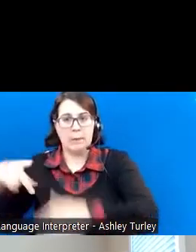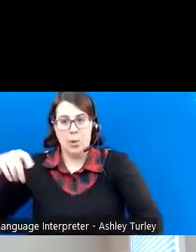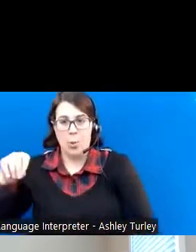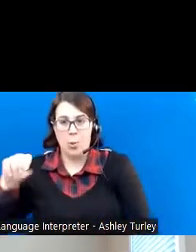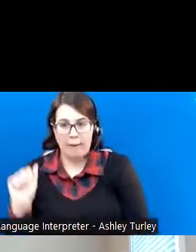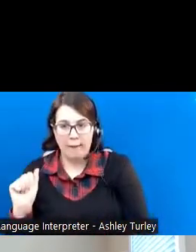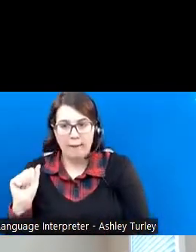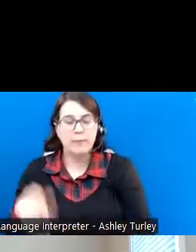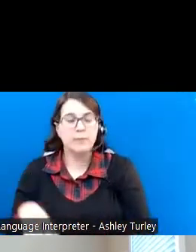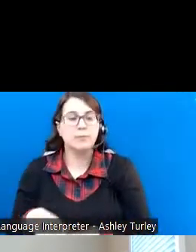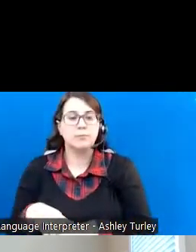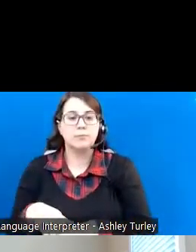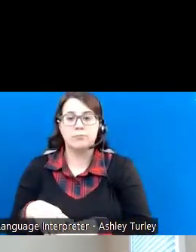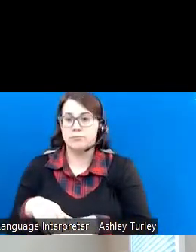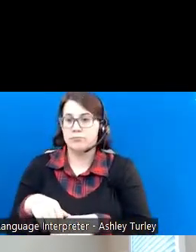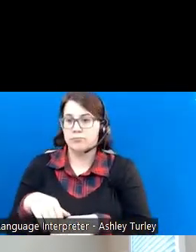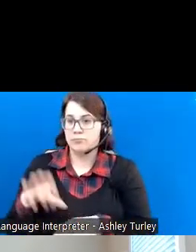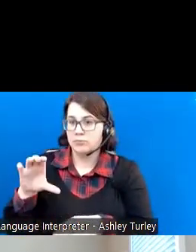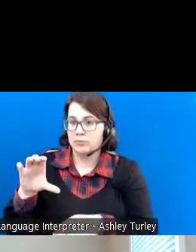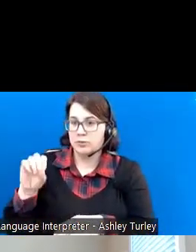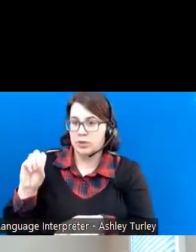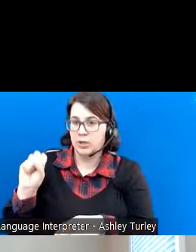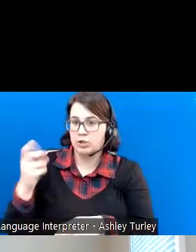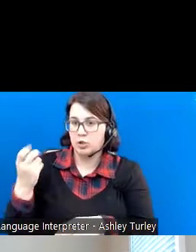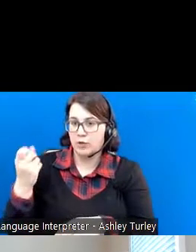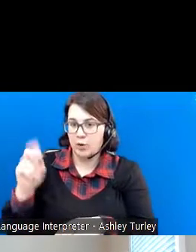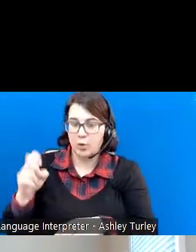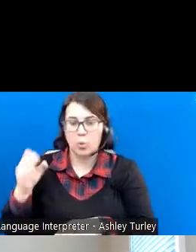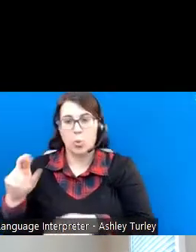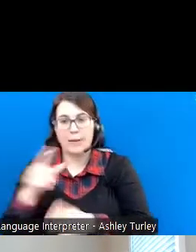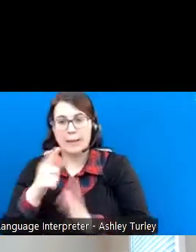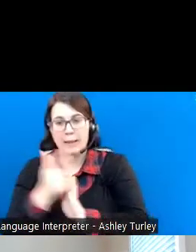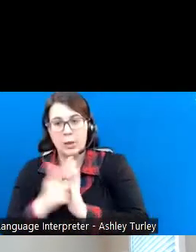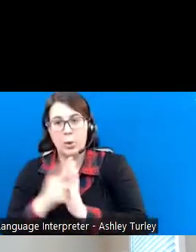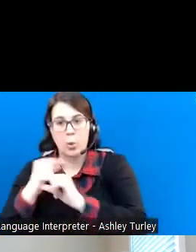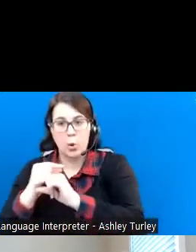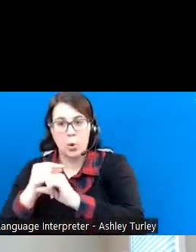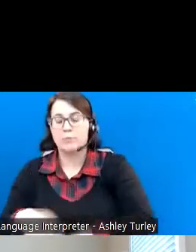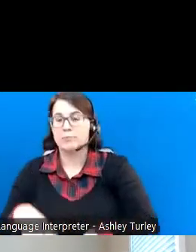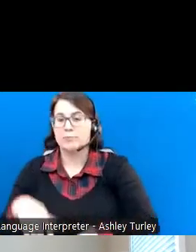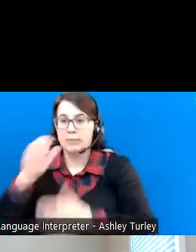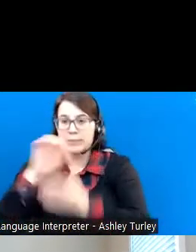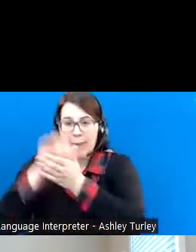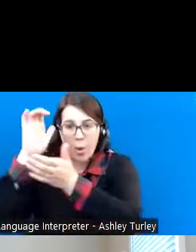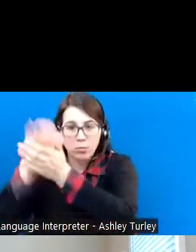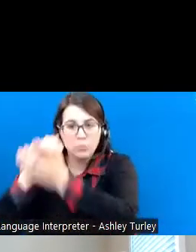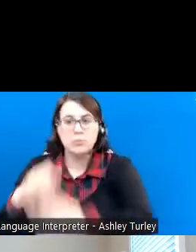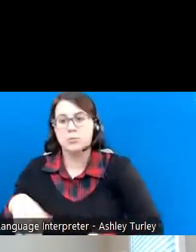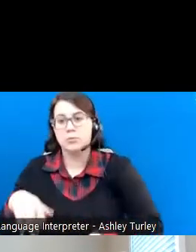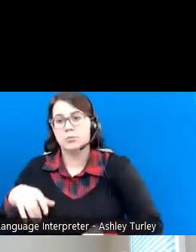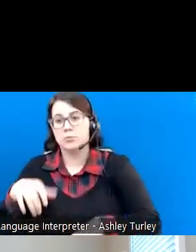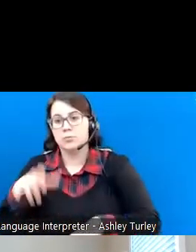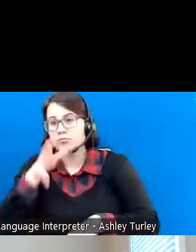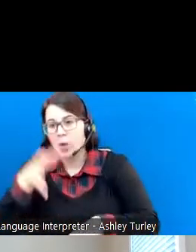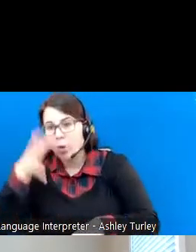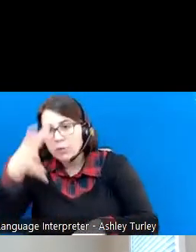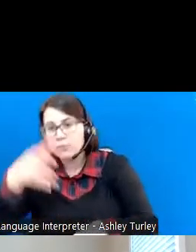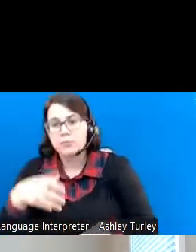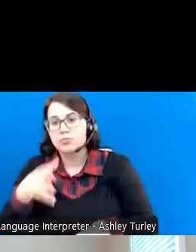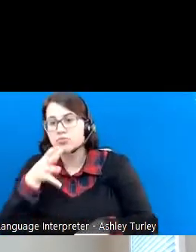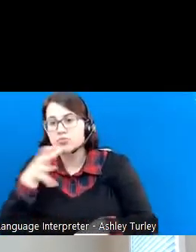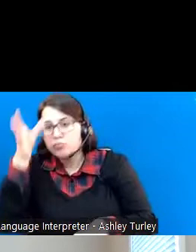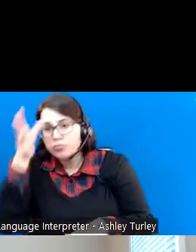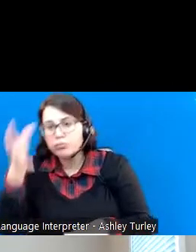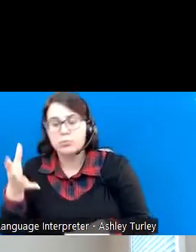conservator or legal guardian, a spouse, a parent, a sibling, a grandparent, or a social